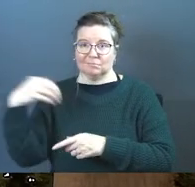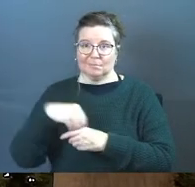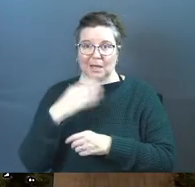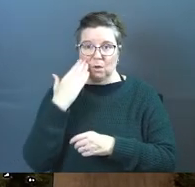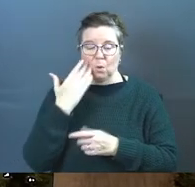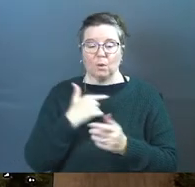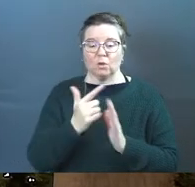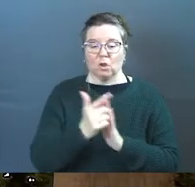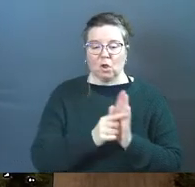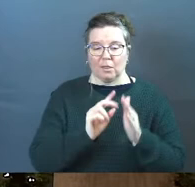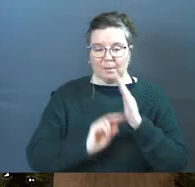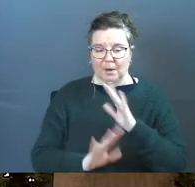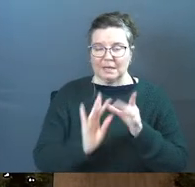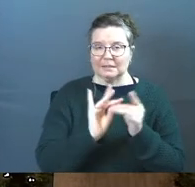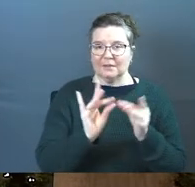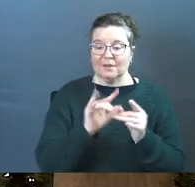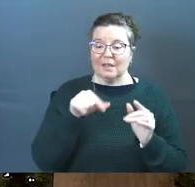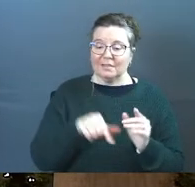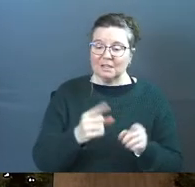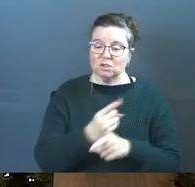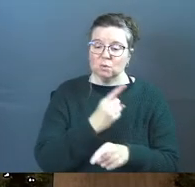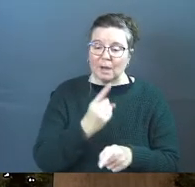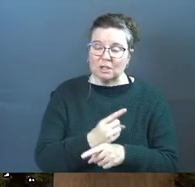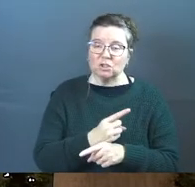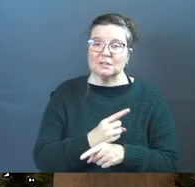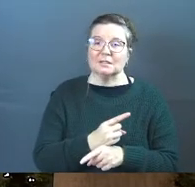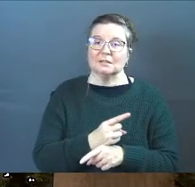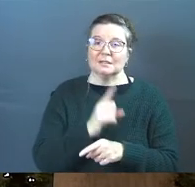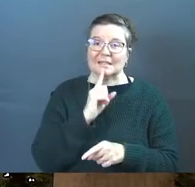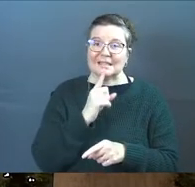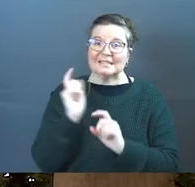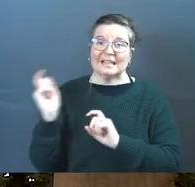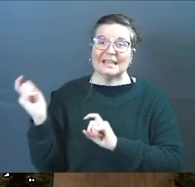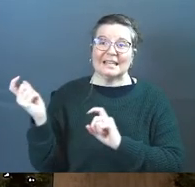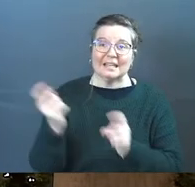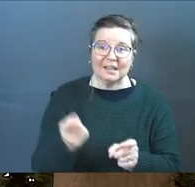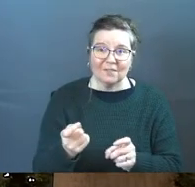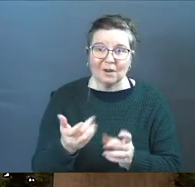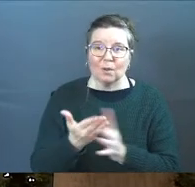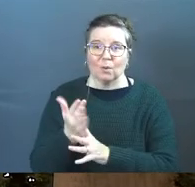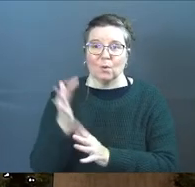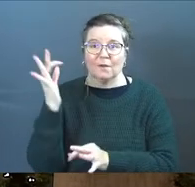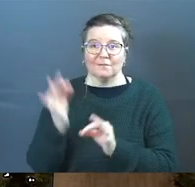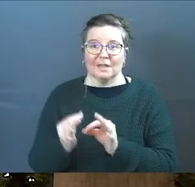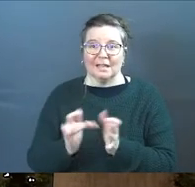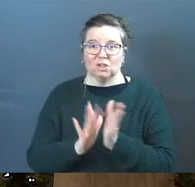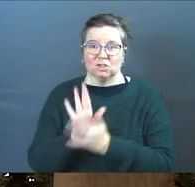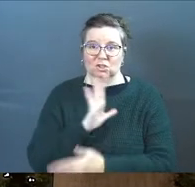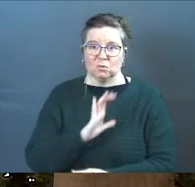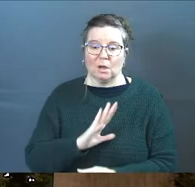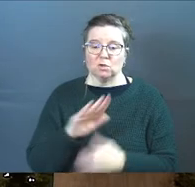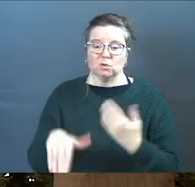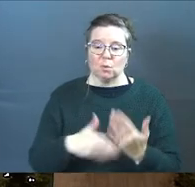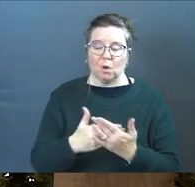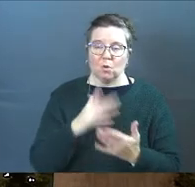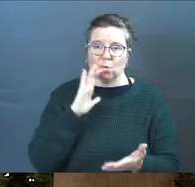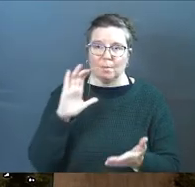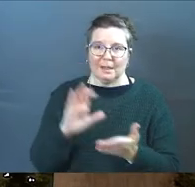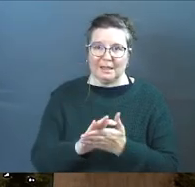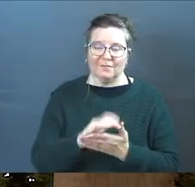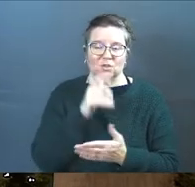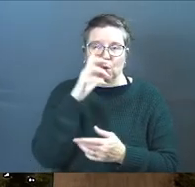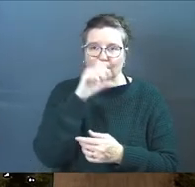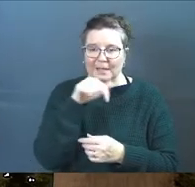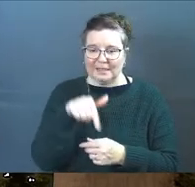known to which the law and the prophets testify this righteousness is given through faith in Jesus Christ to all who believe